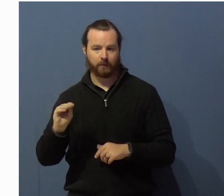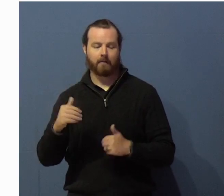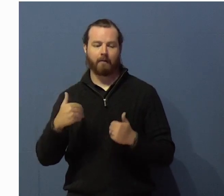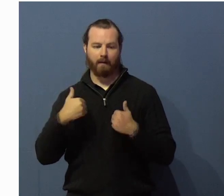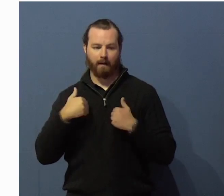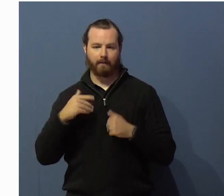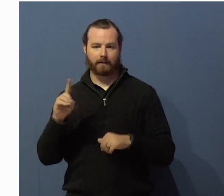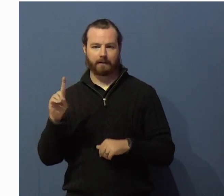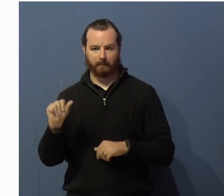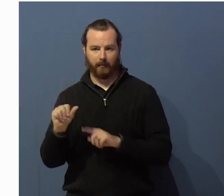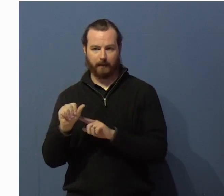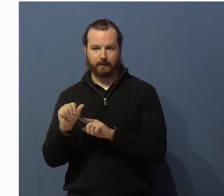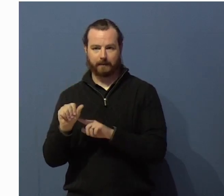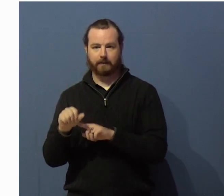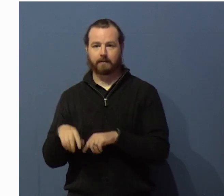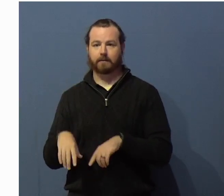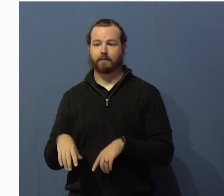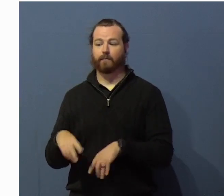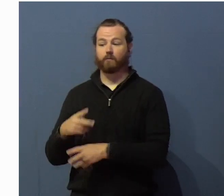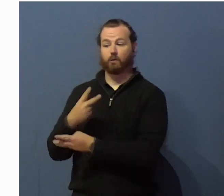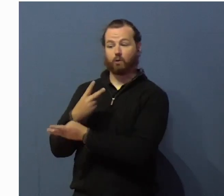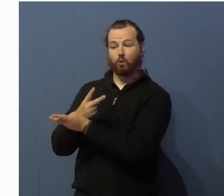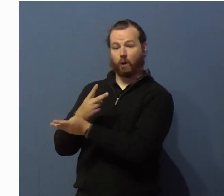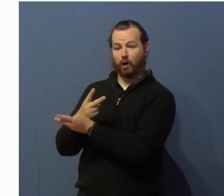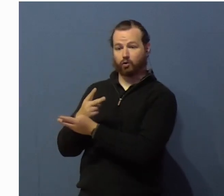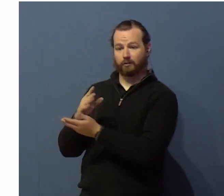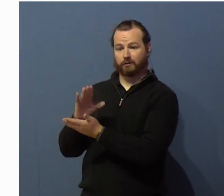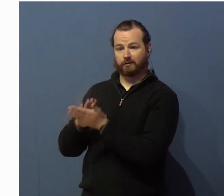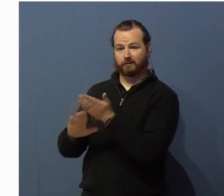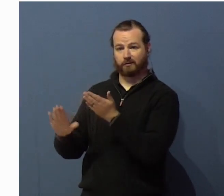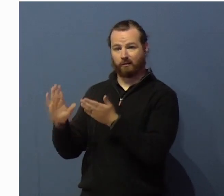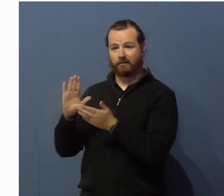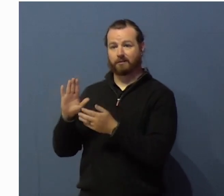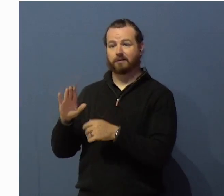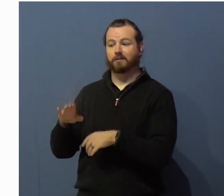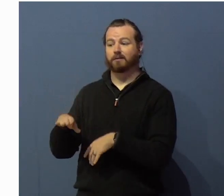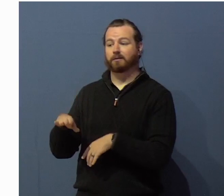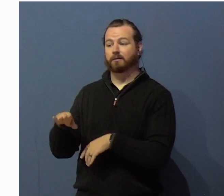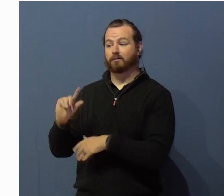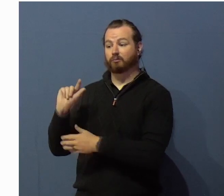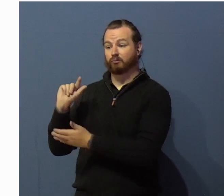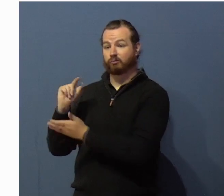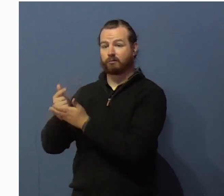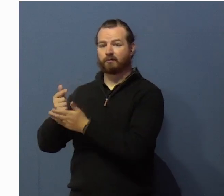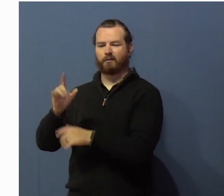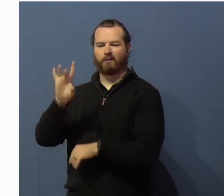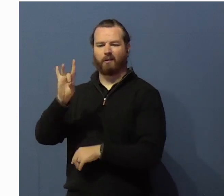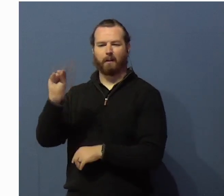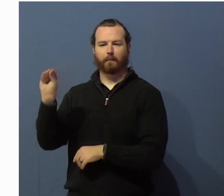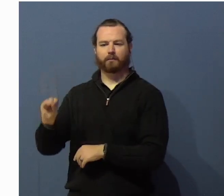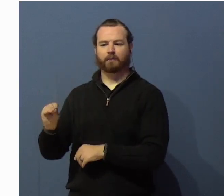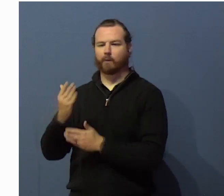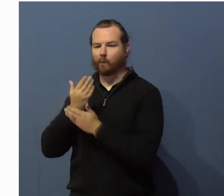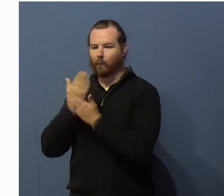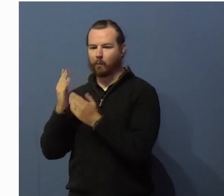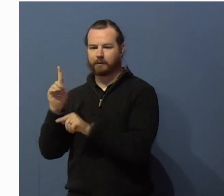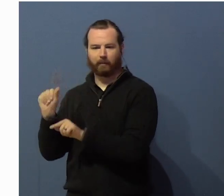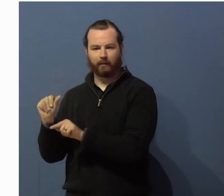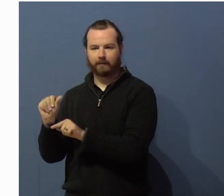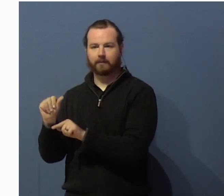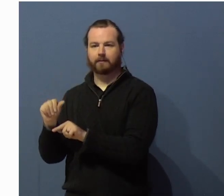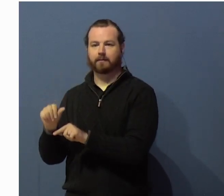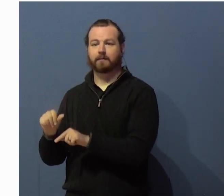Graduate studies, students without disabilities, 88.1%. With students with disabilities, 11